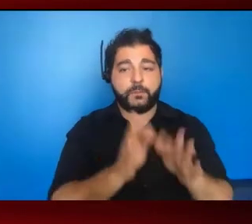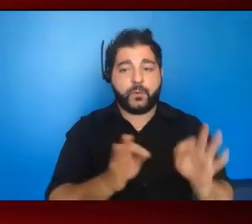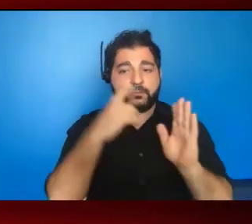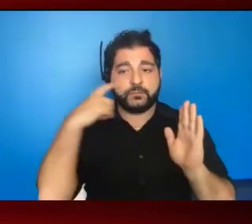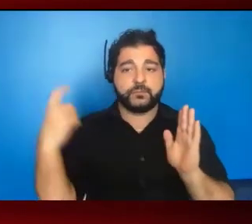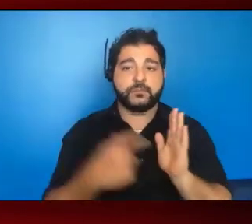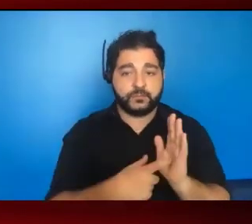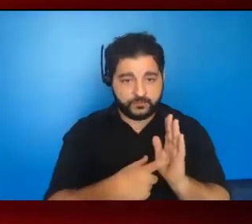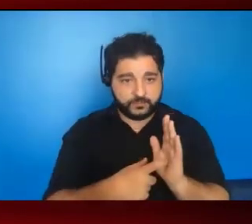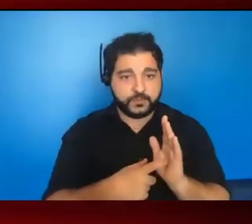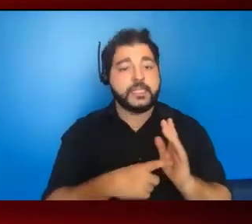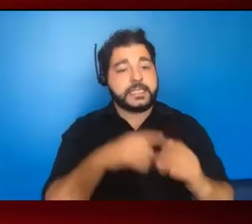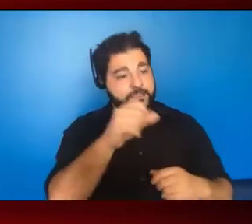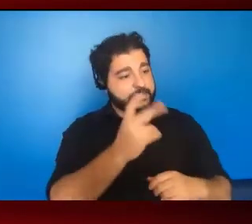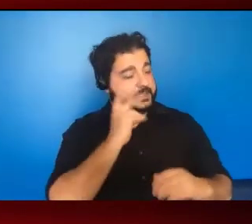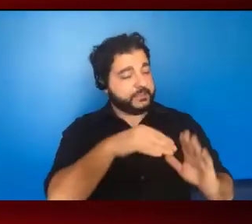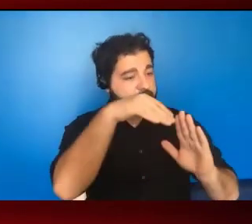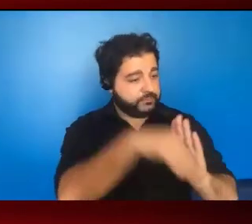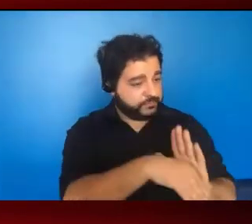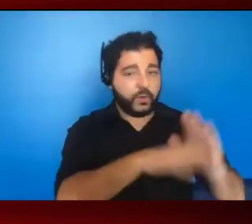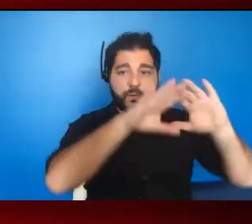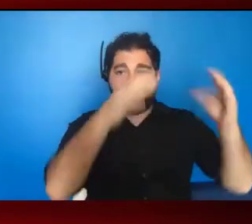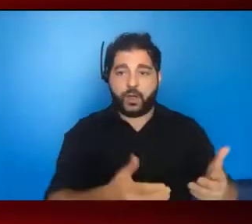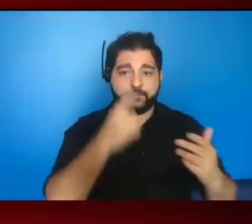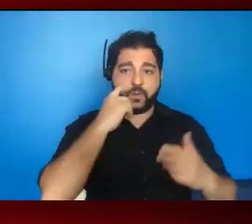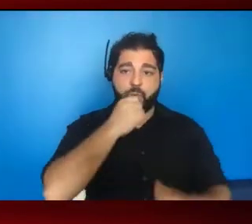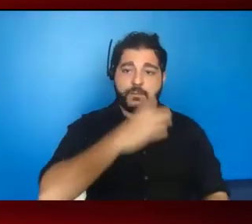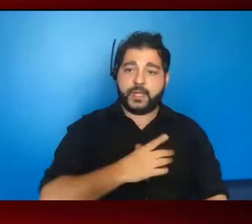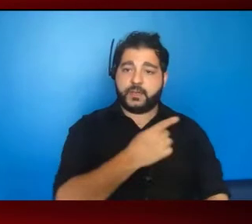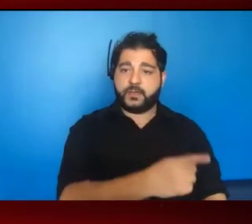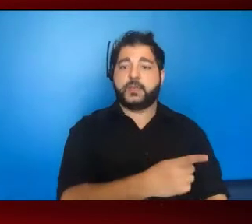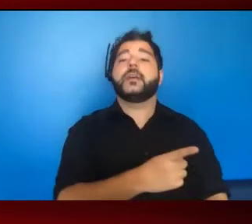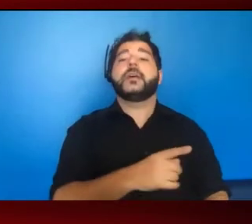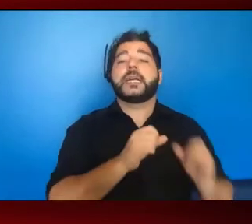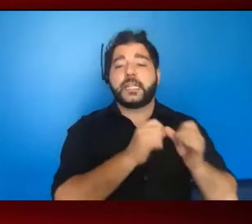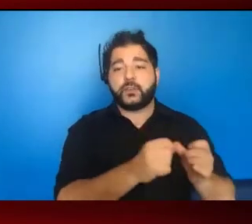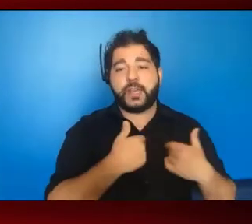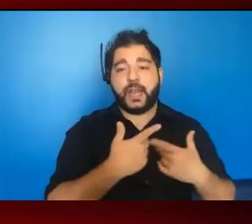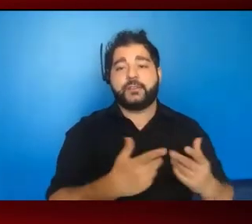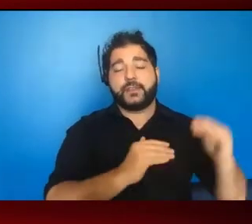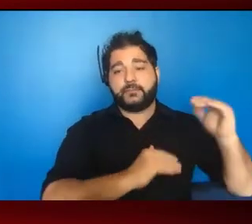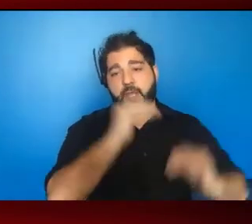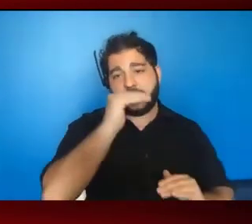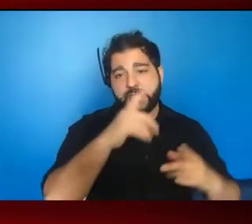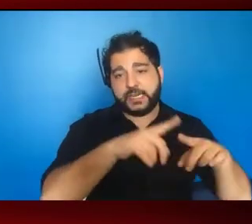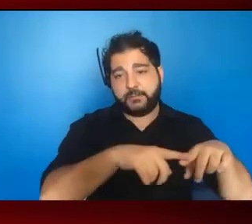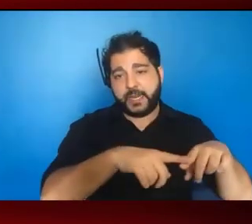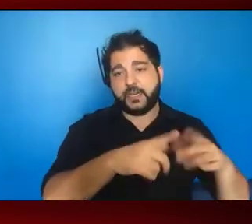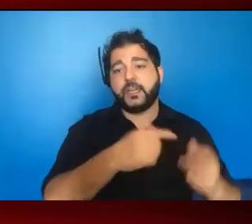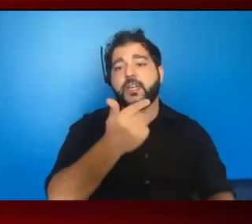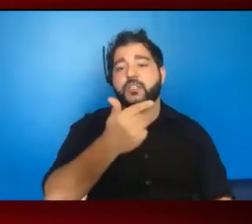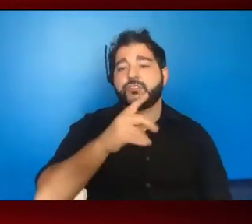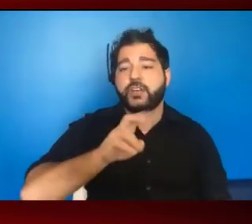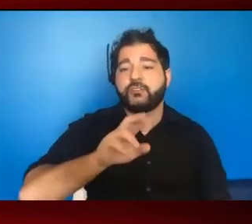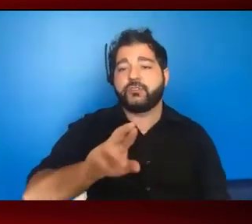despite reductions that are seen overall in women, for instance, there continues to be disparities depending on gender status,